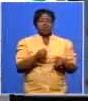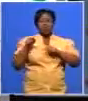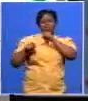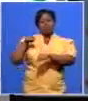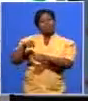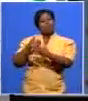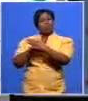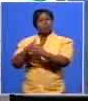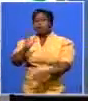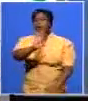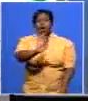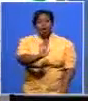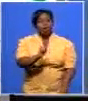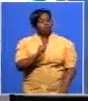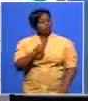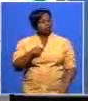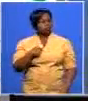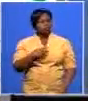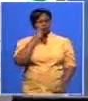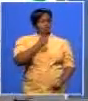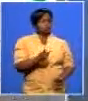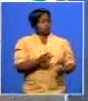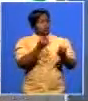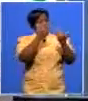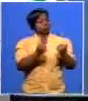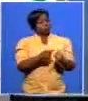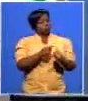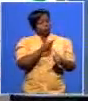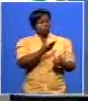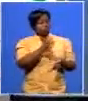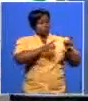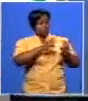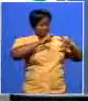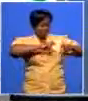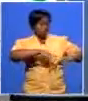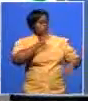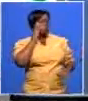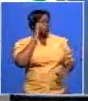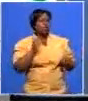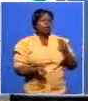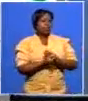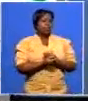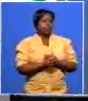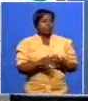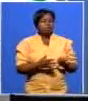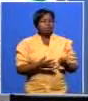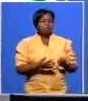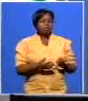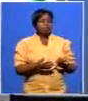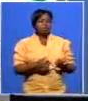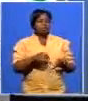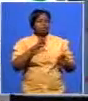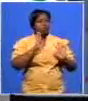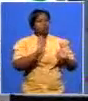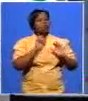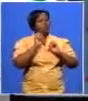on coke i'm not at all i mean just look at the figures you're a political analyst for you so i'm sure you know the results of well you're an analyst you're an